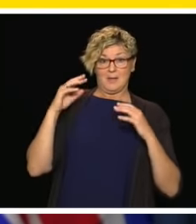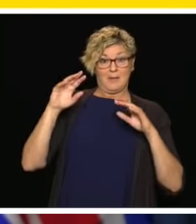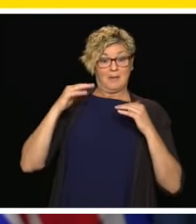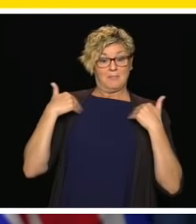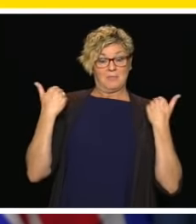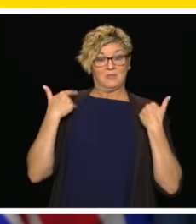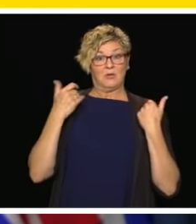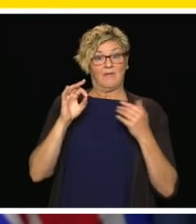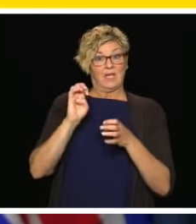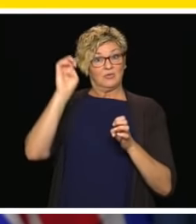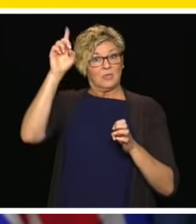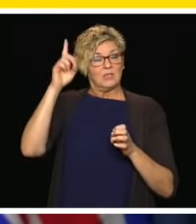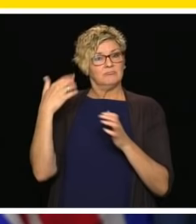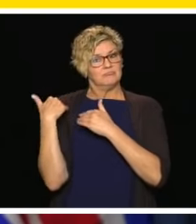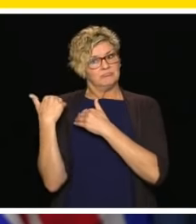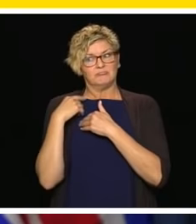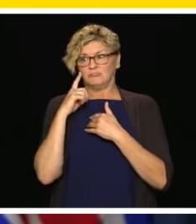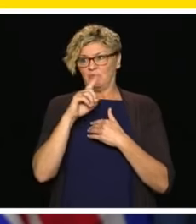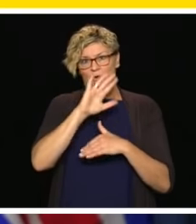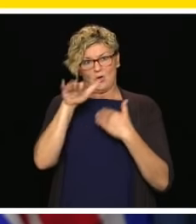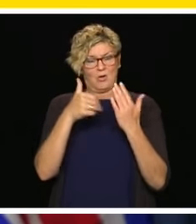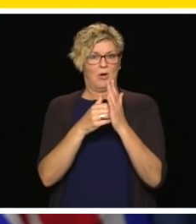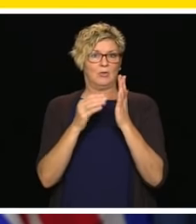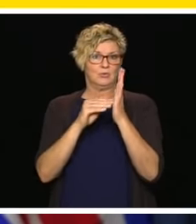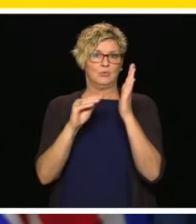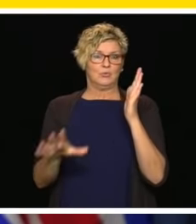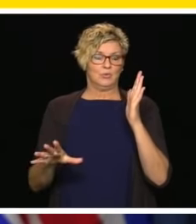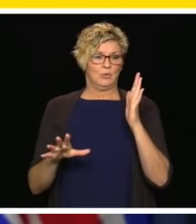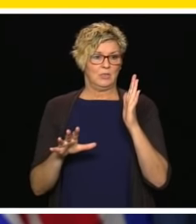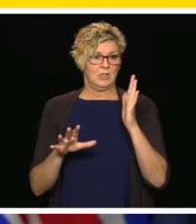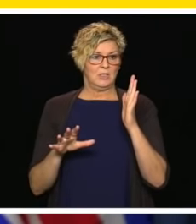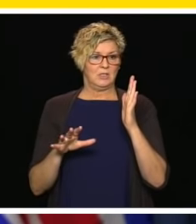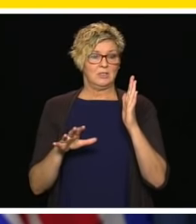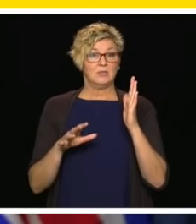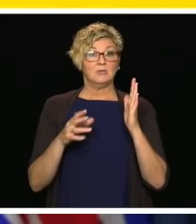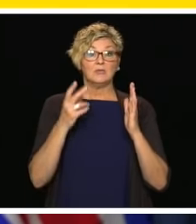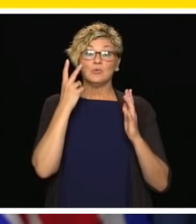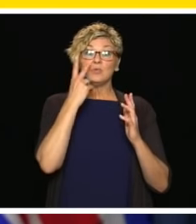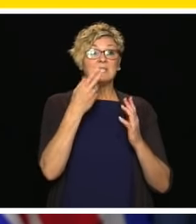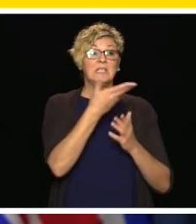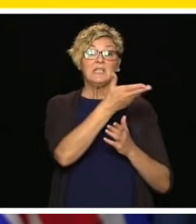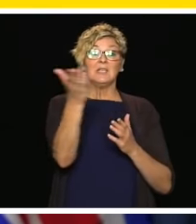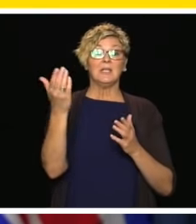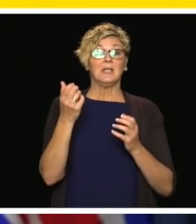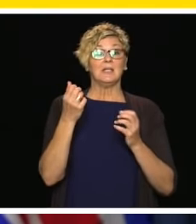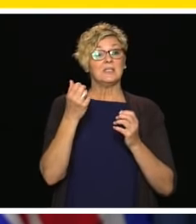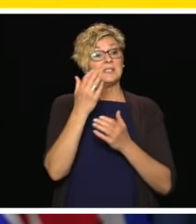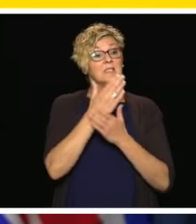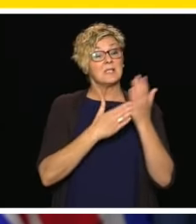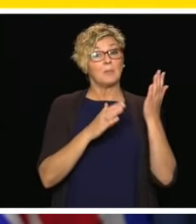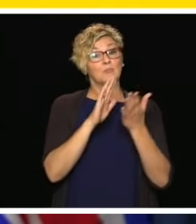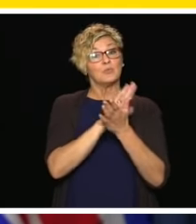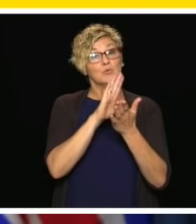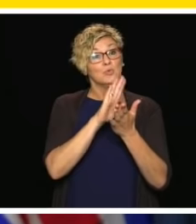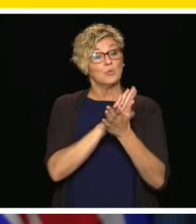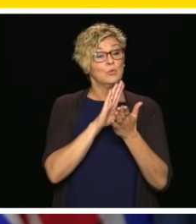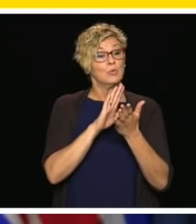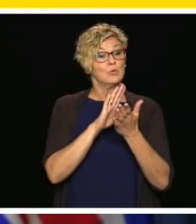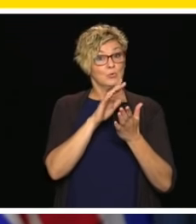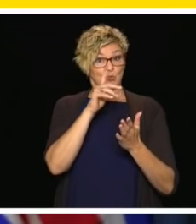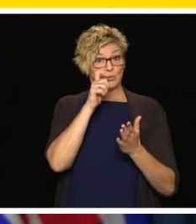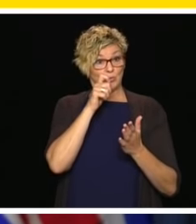community institutions like schools have remained functioning as they have over the last couple of months.